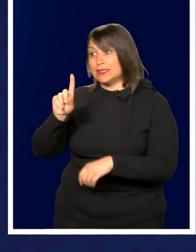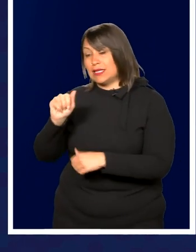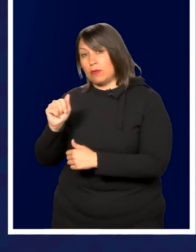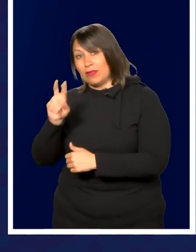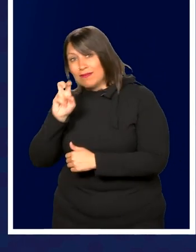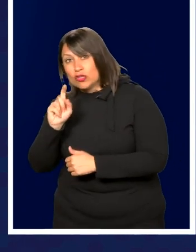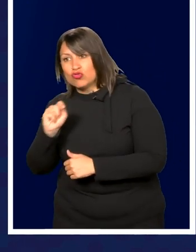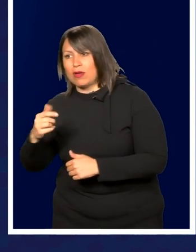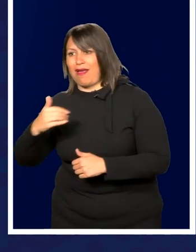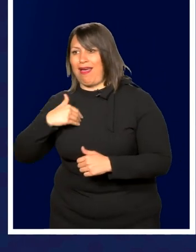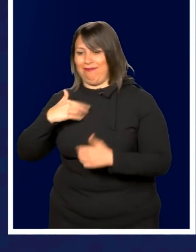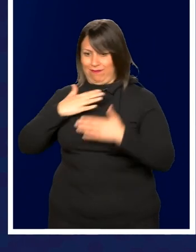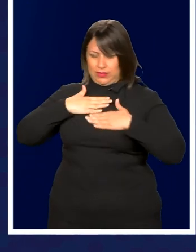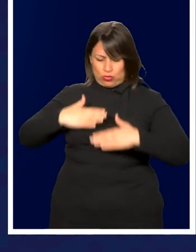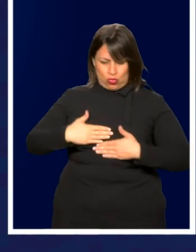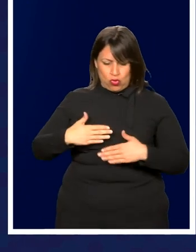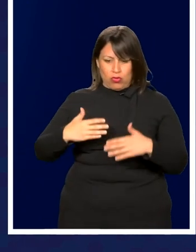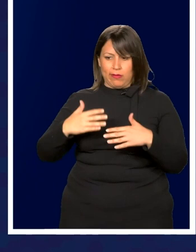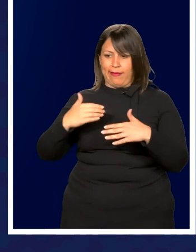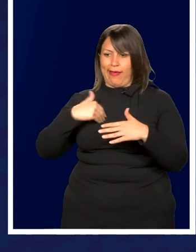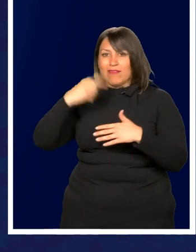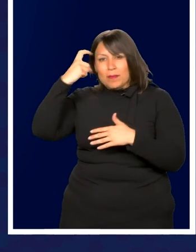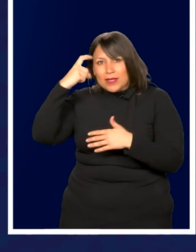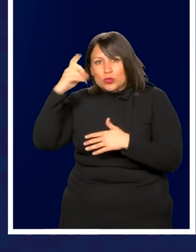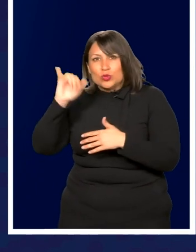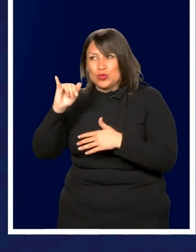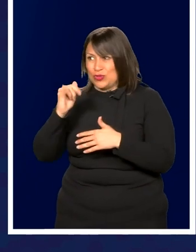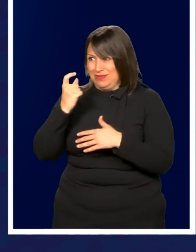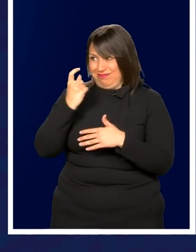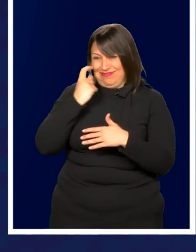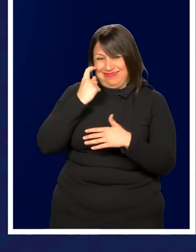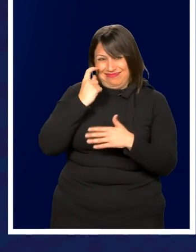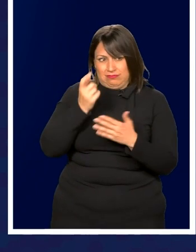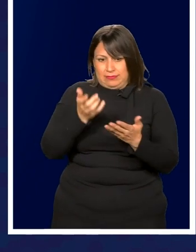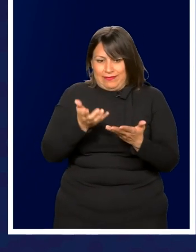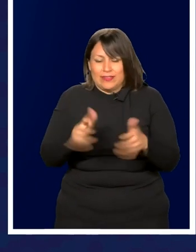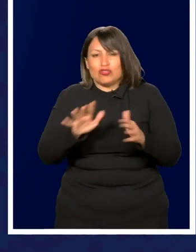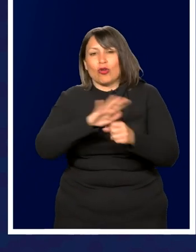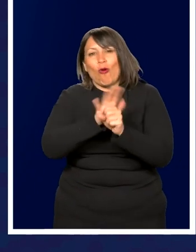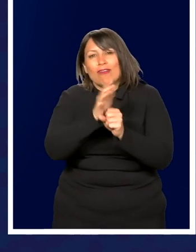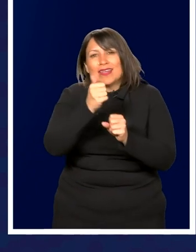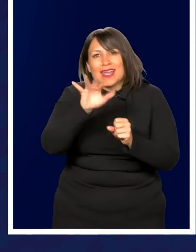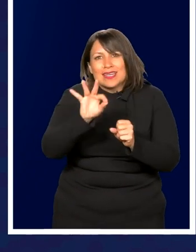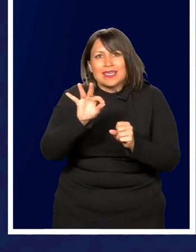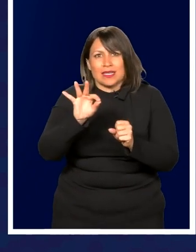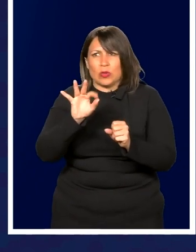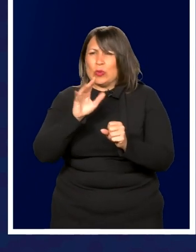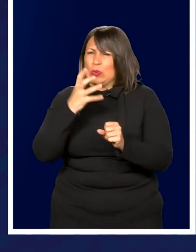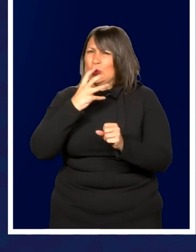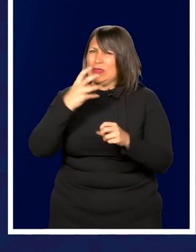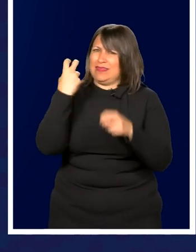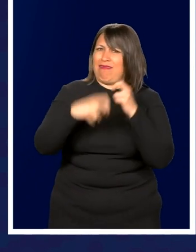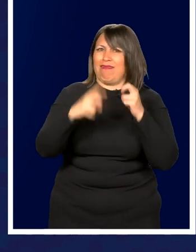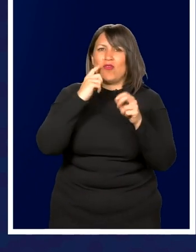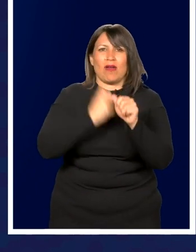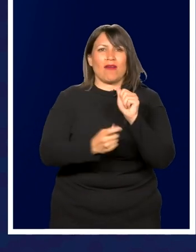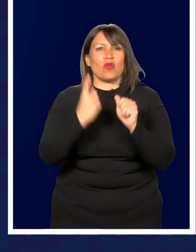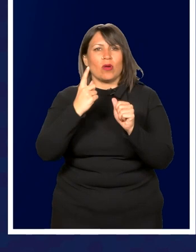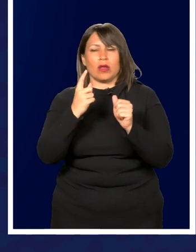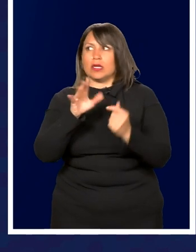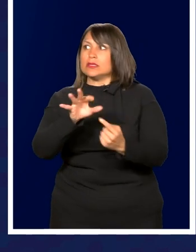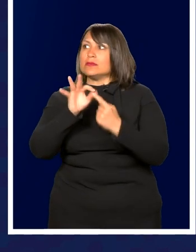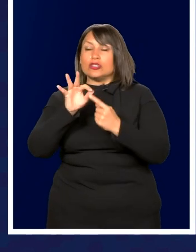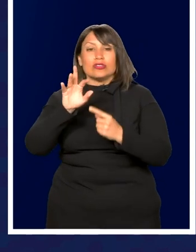there's the physical, there's also mental. We're coming out of COVID-19, which has been tough on everybody, especially veterans who have been